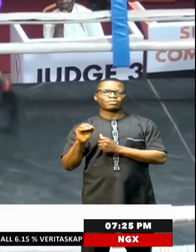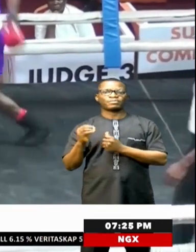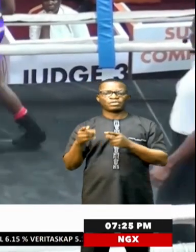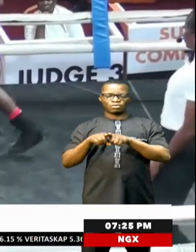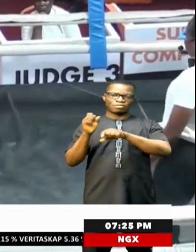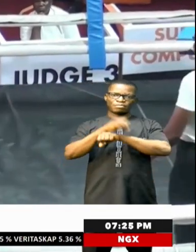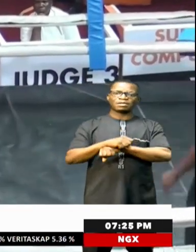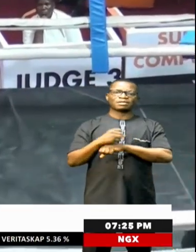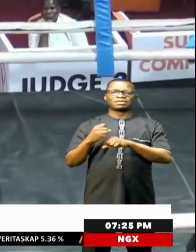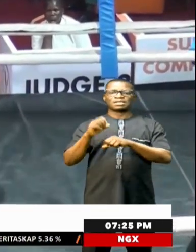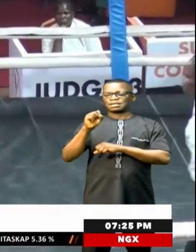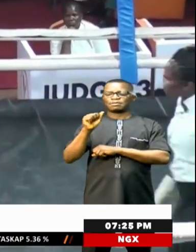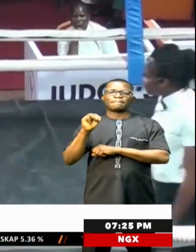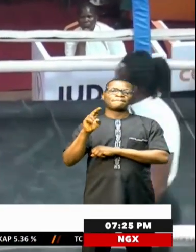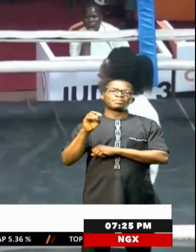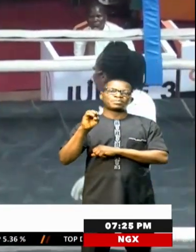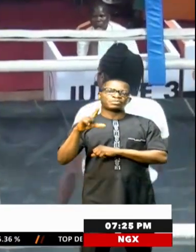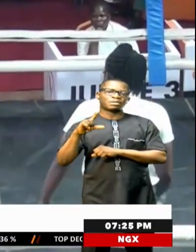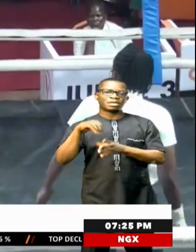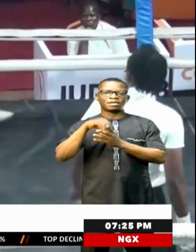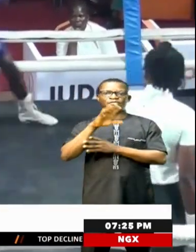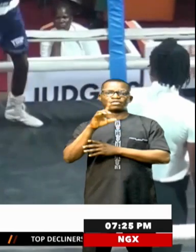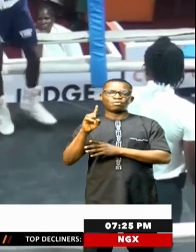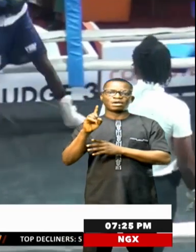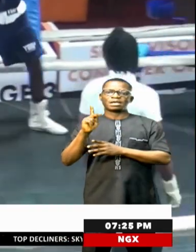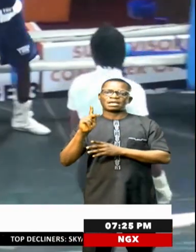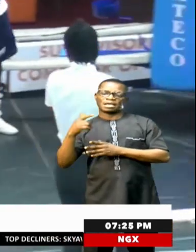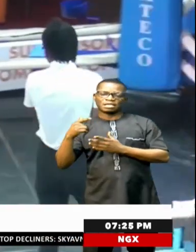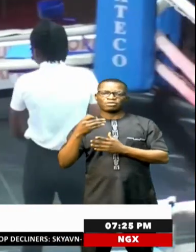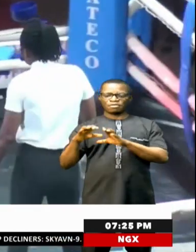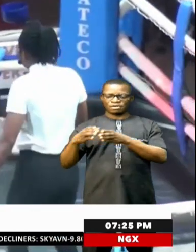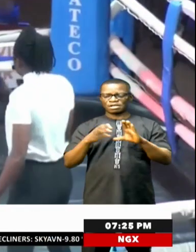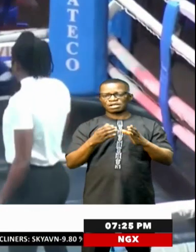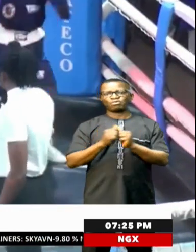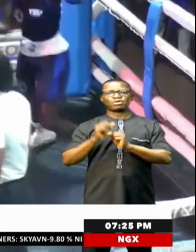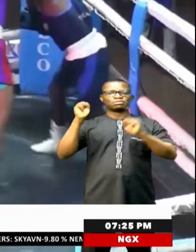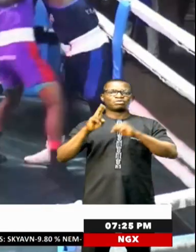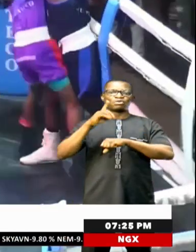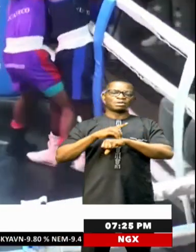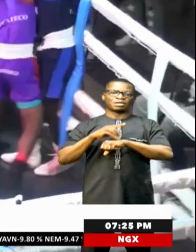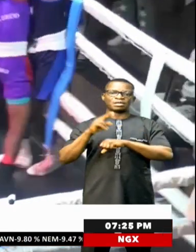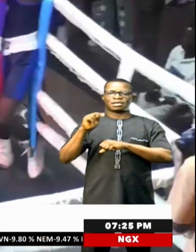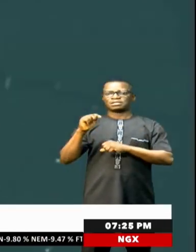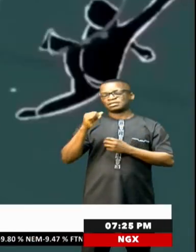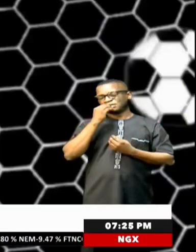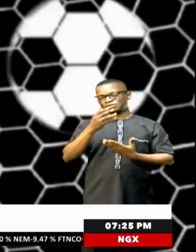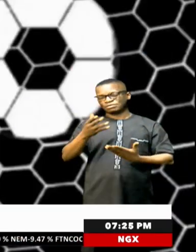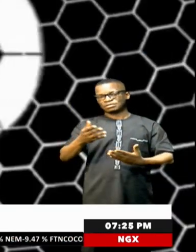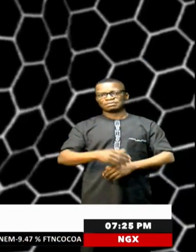Samuel Danussi of Ogbab Family Boxing Club in the 51kg category. With Sports Update, Gifts George, NTA News.